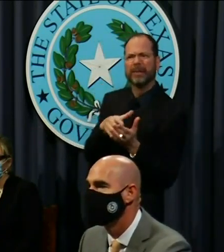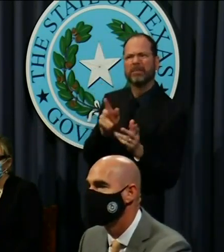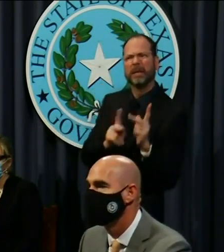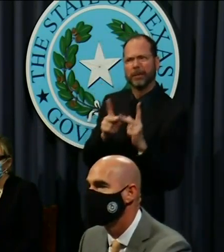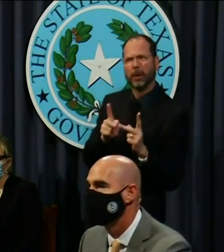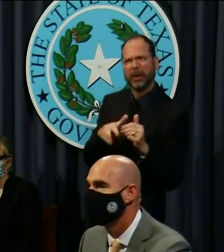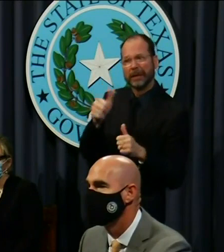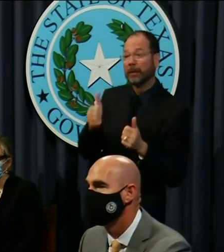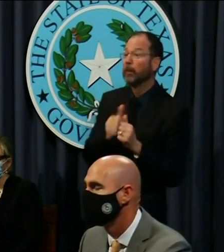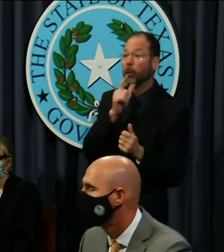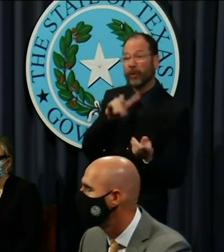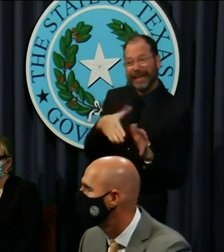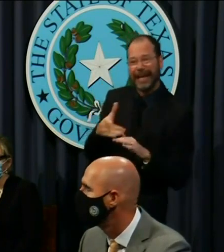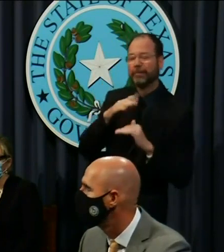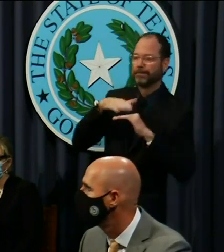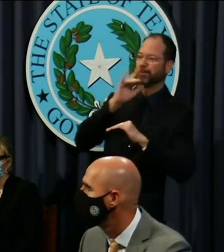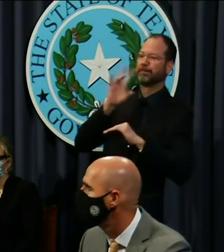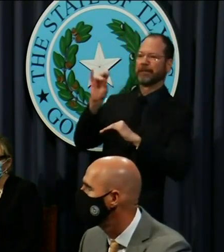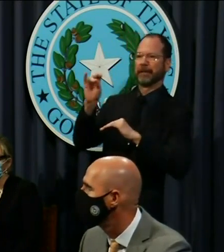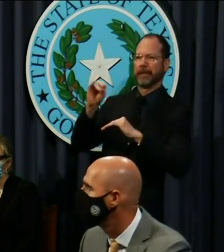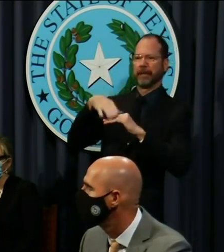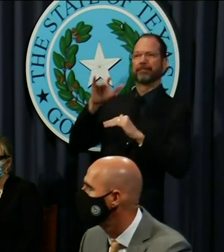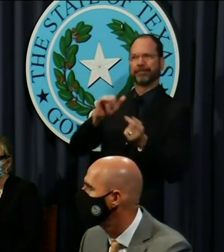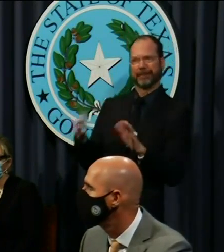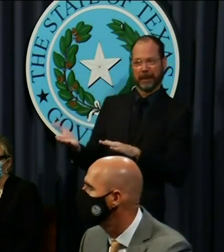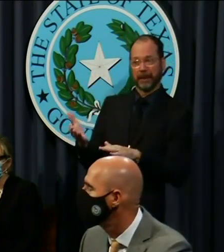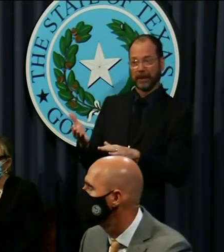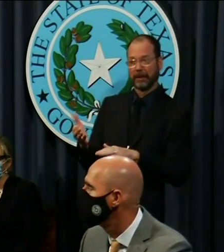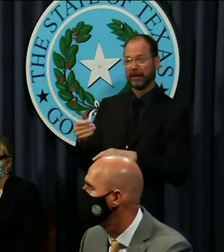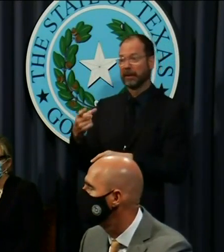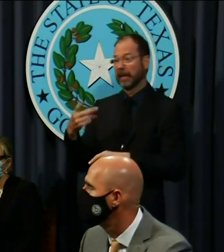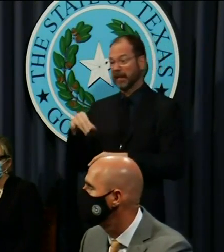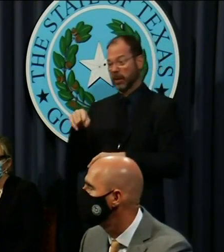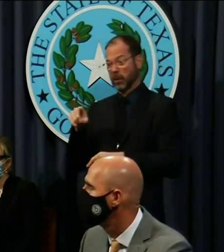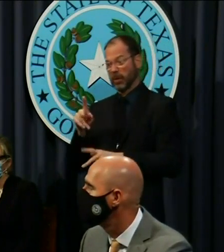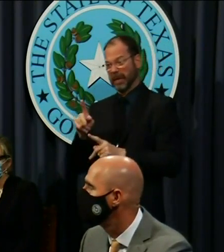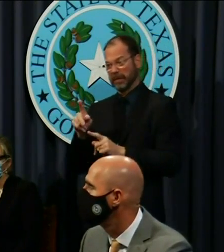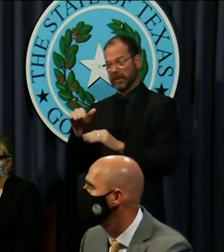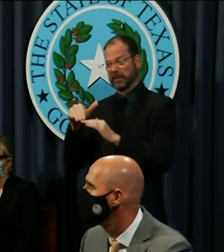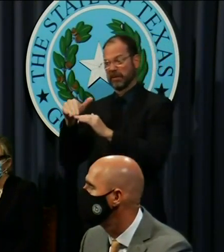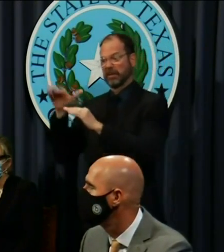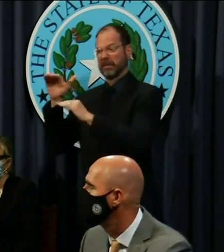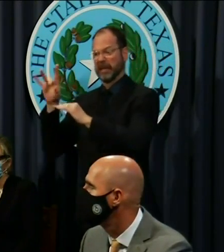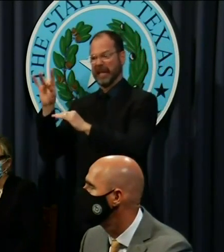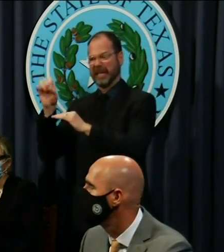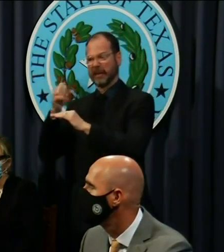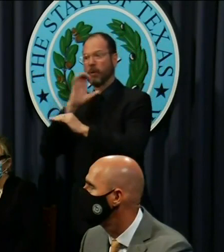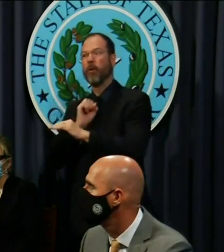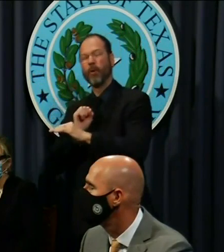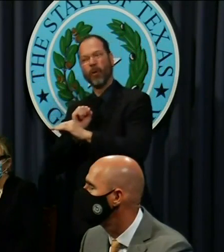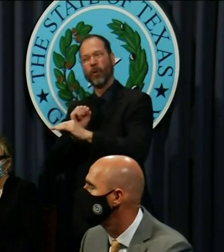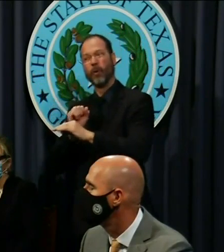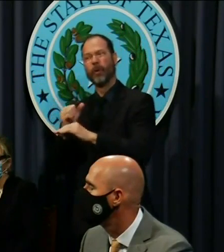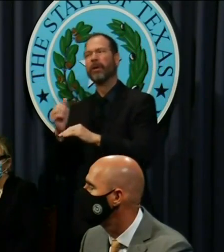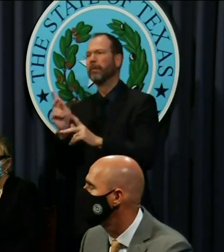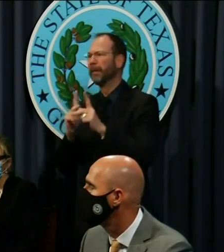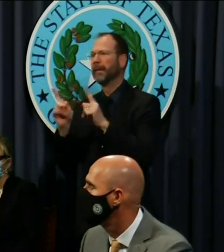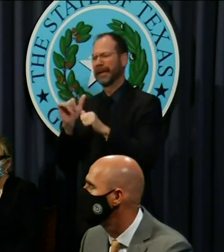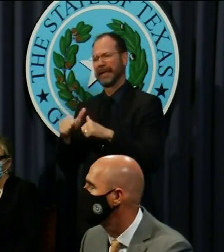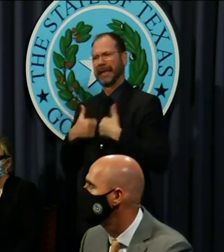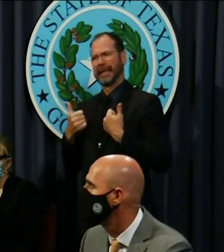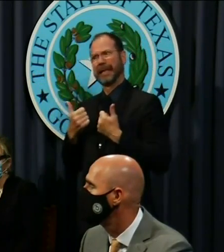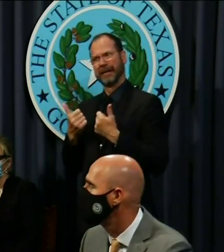are people over 70. Half of those are people over 80. We can save more lives